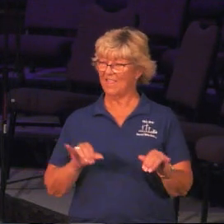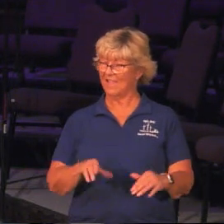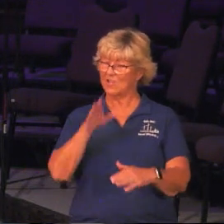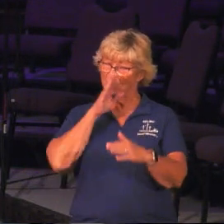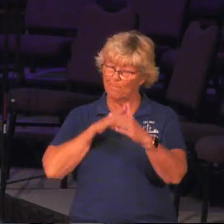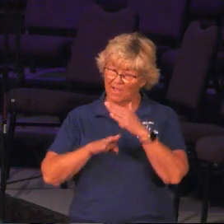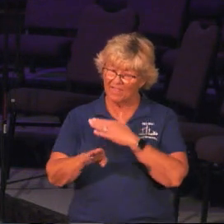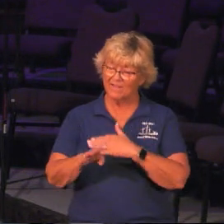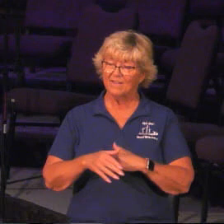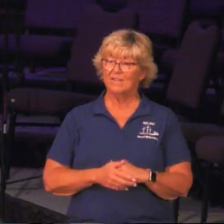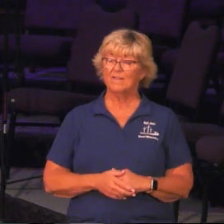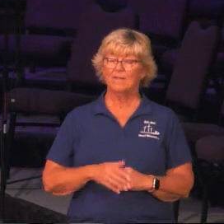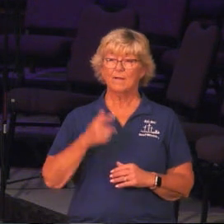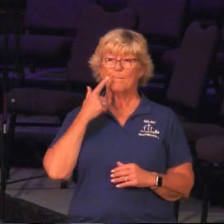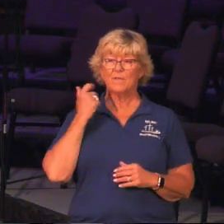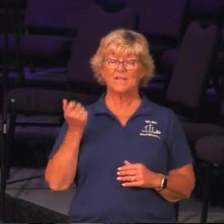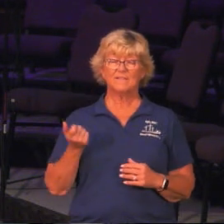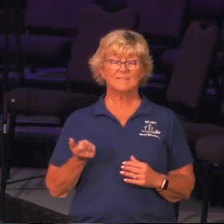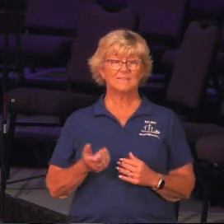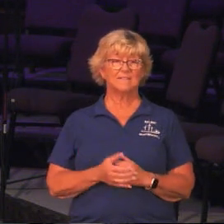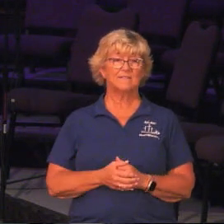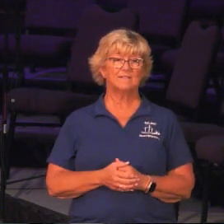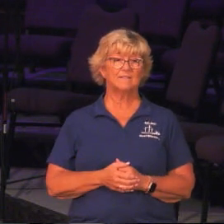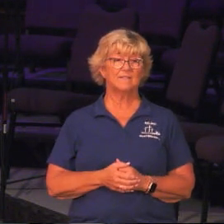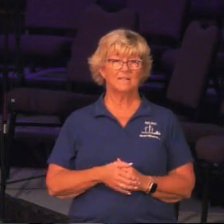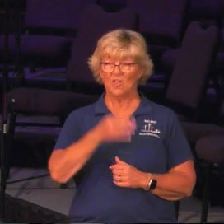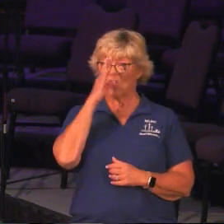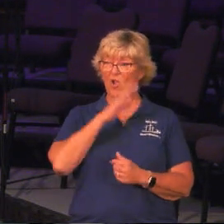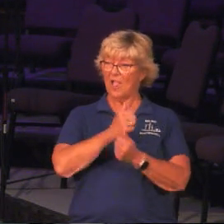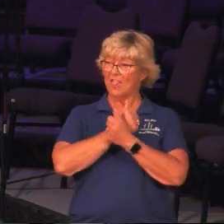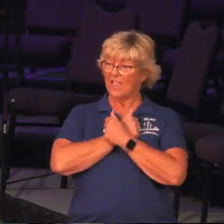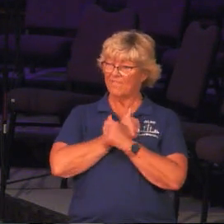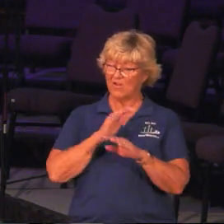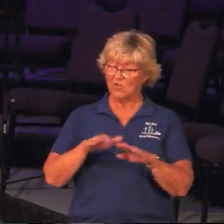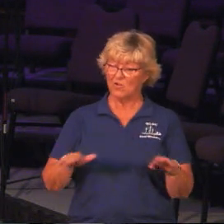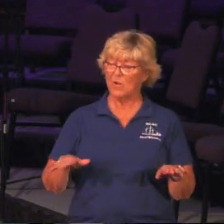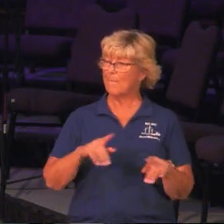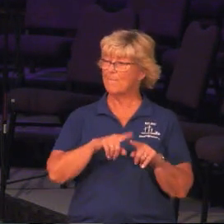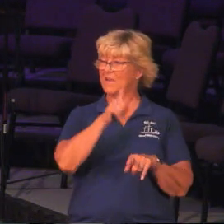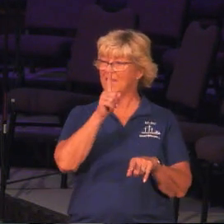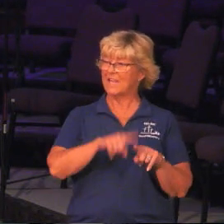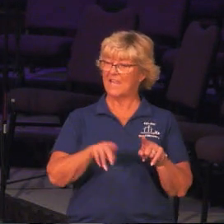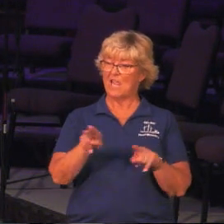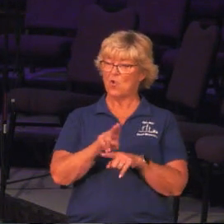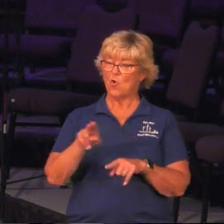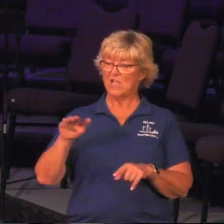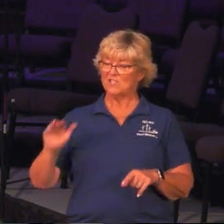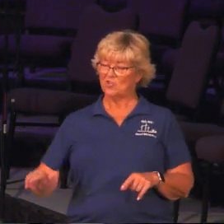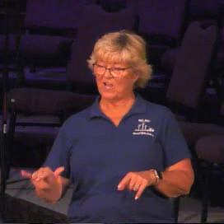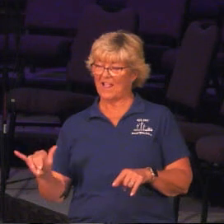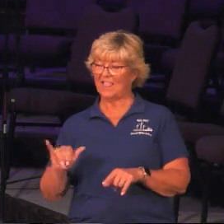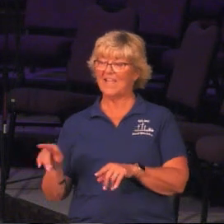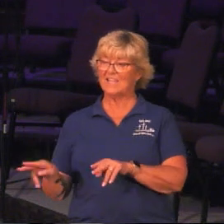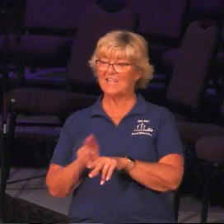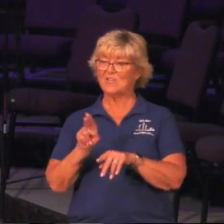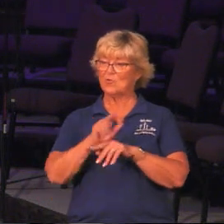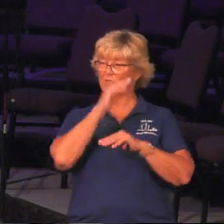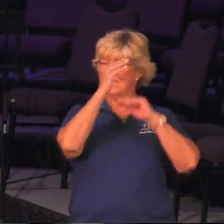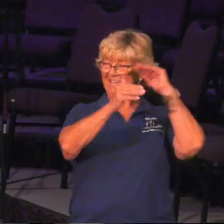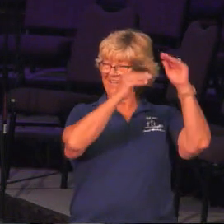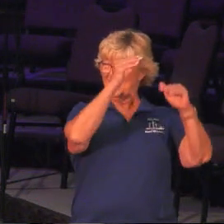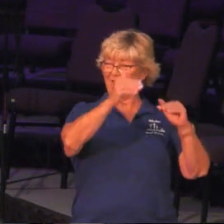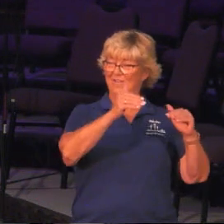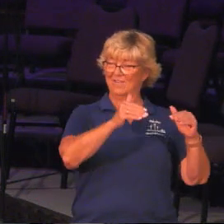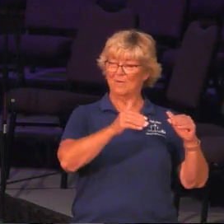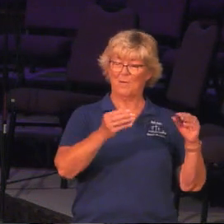because, you see, God loves the children, but he can't use the child the same way he can use an adult, right?